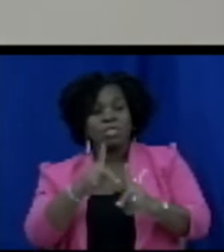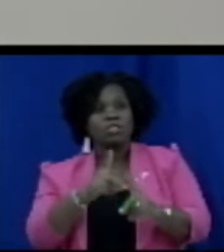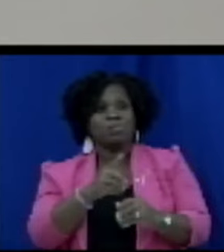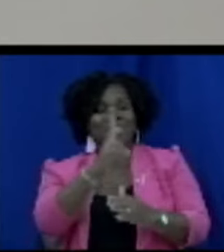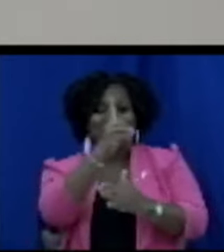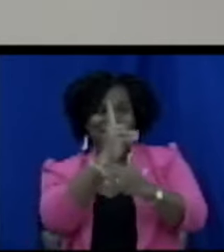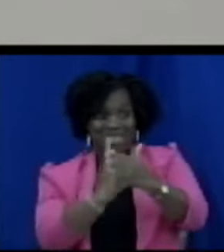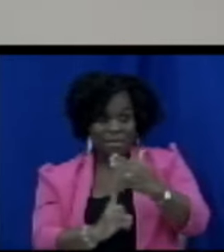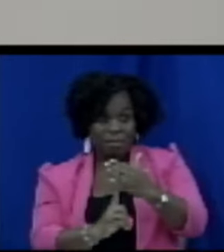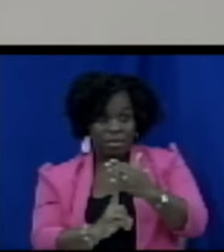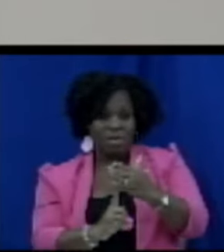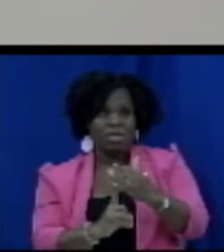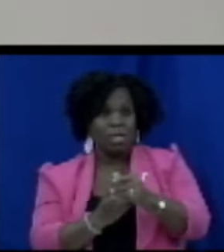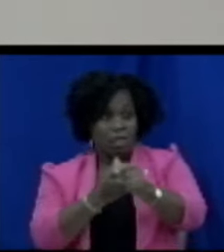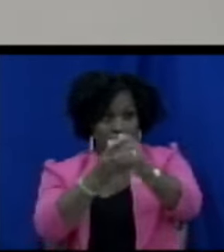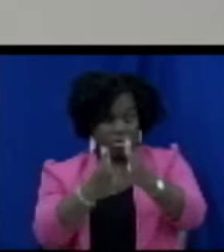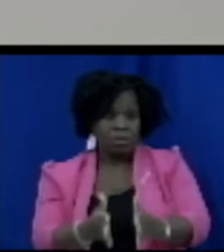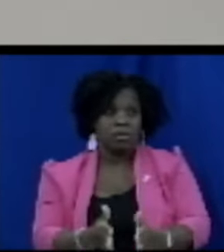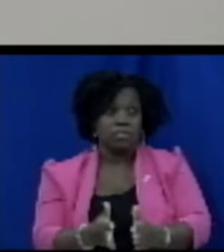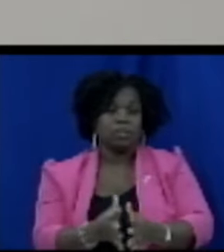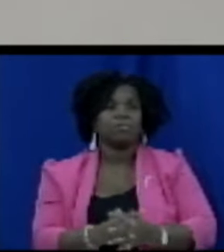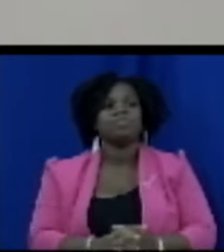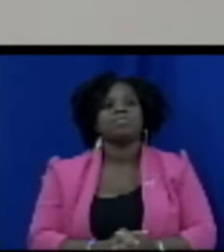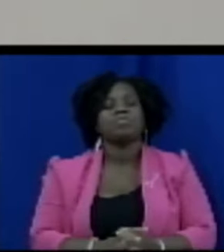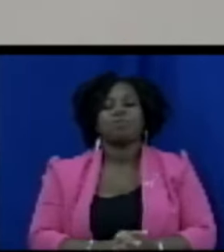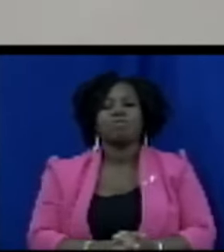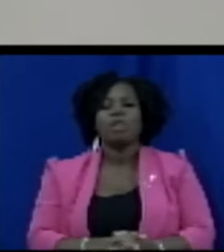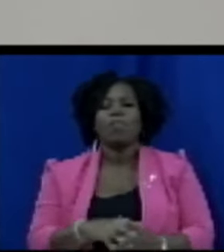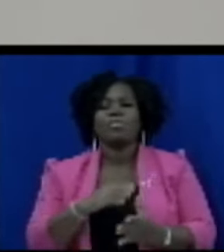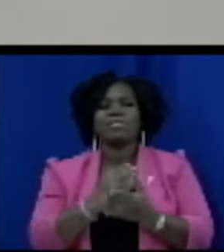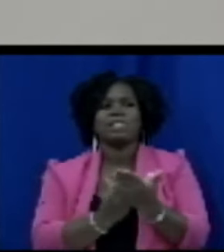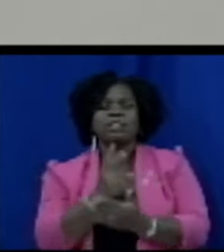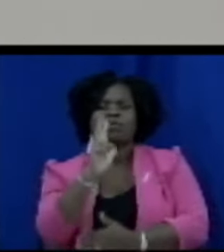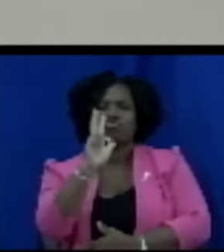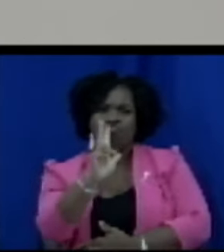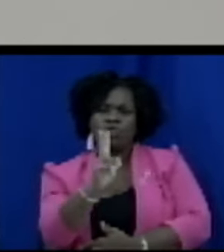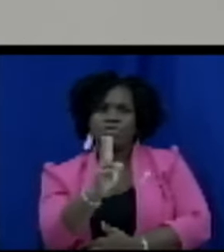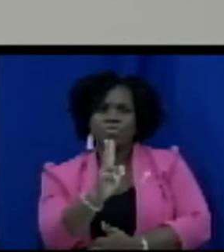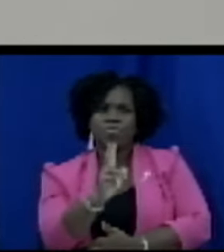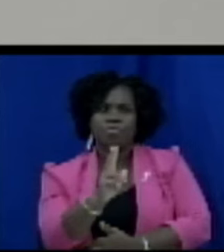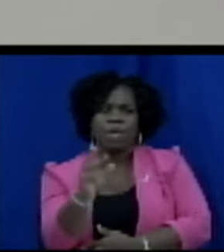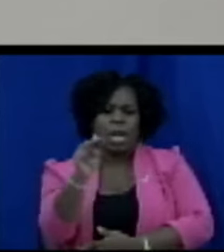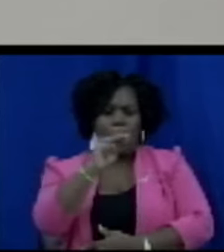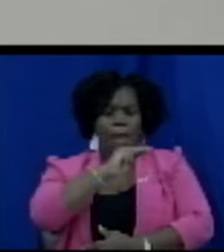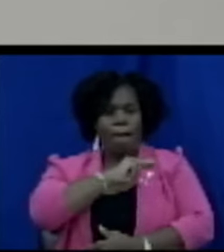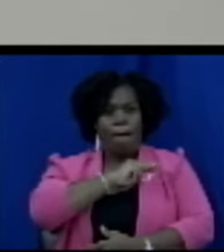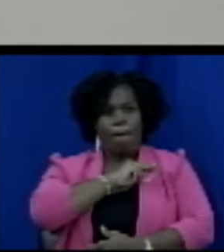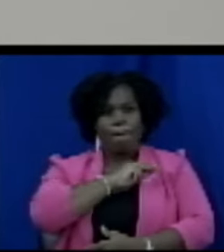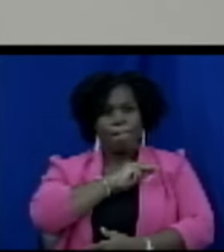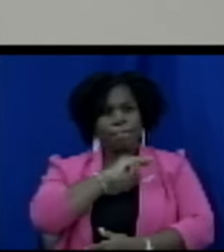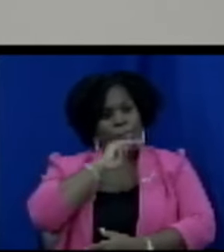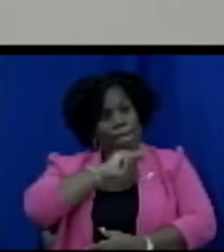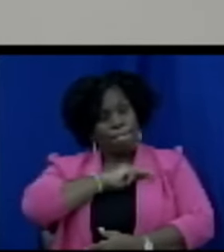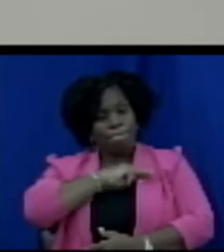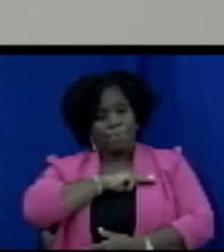now this three sub section three the minister may appoint